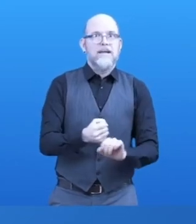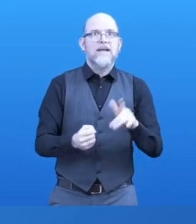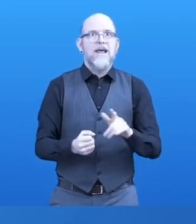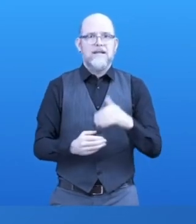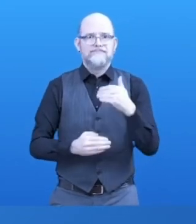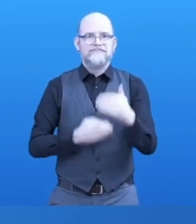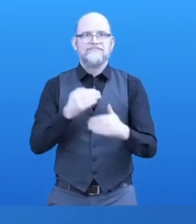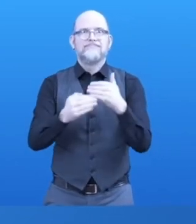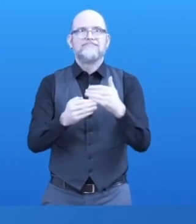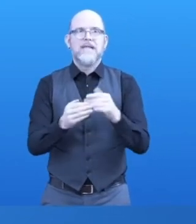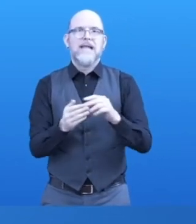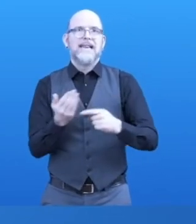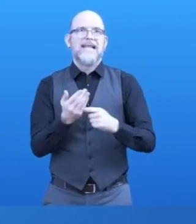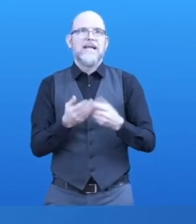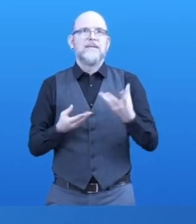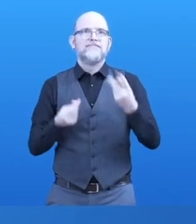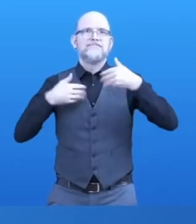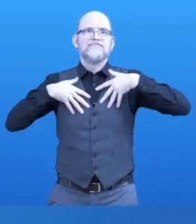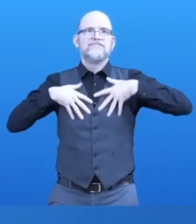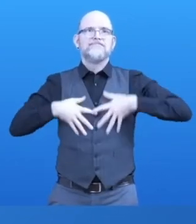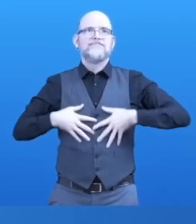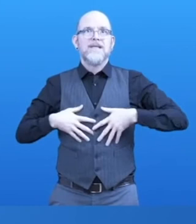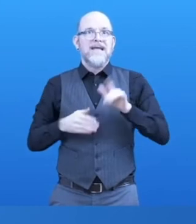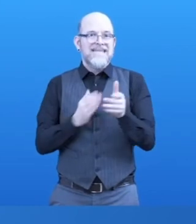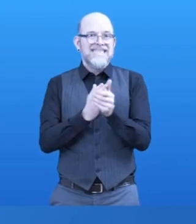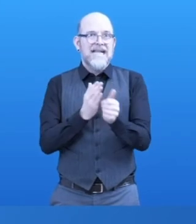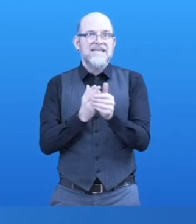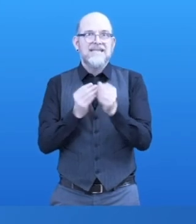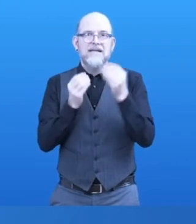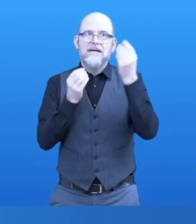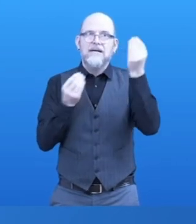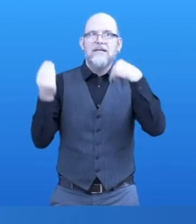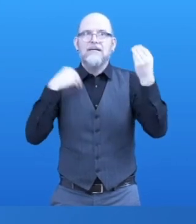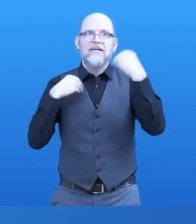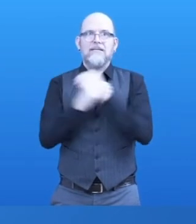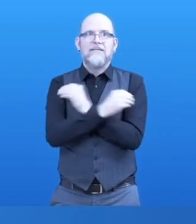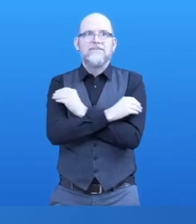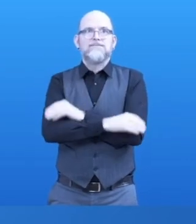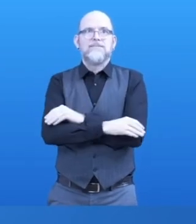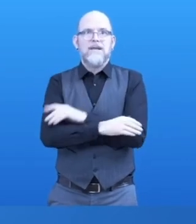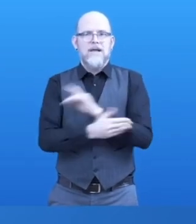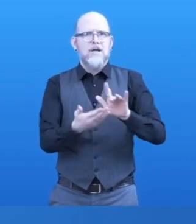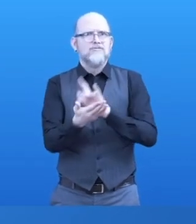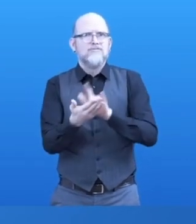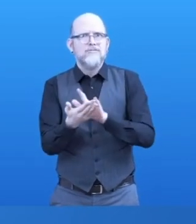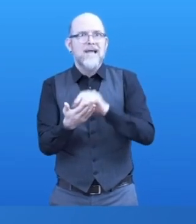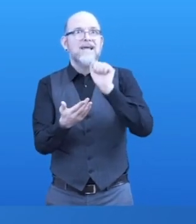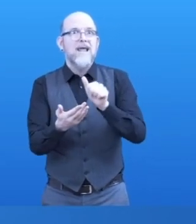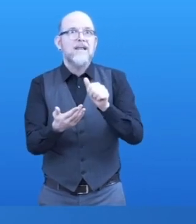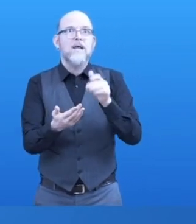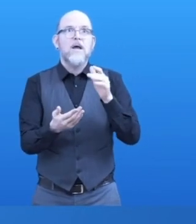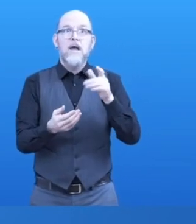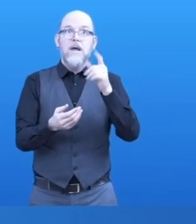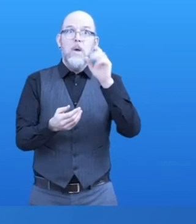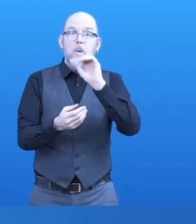apart from learning to use touchscreen technology without sight. The Sona for Kids Bolly Land accessible